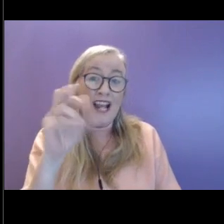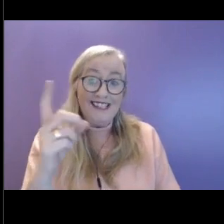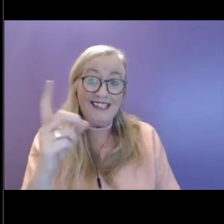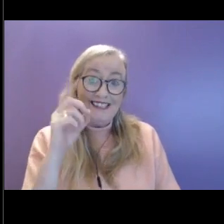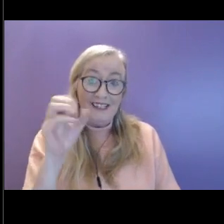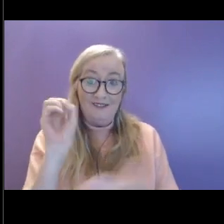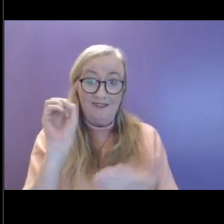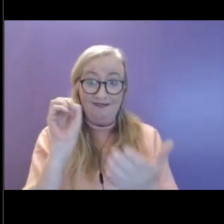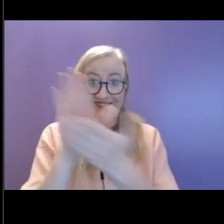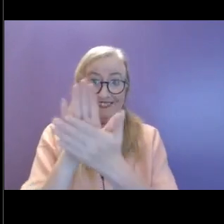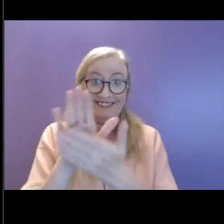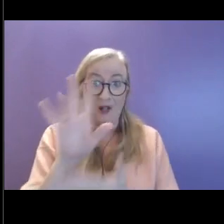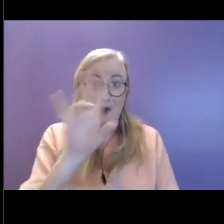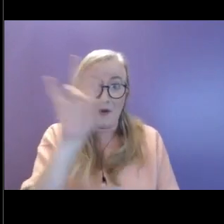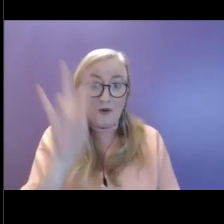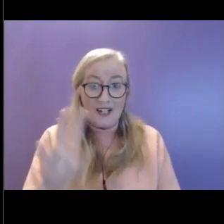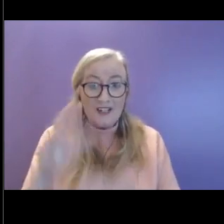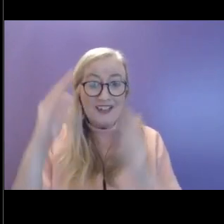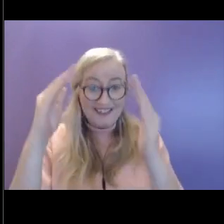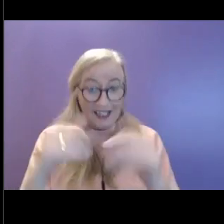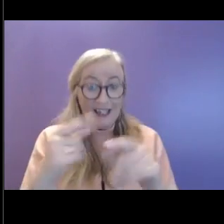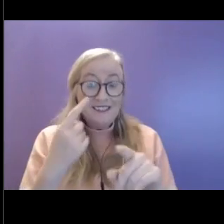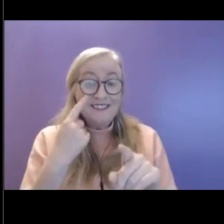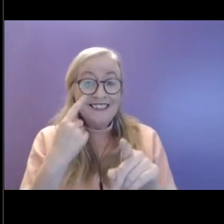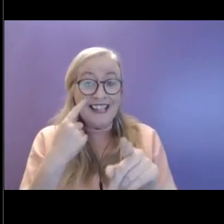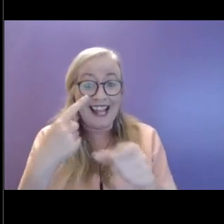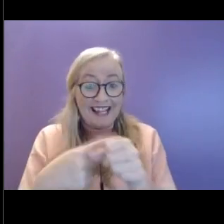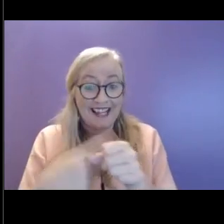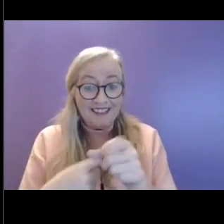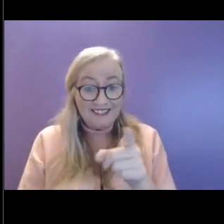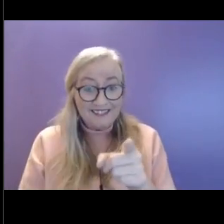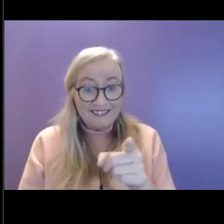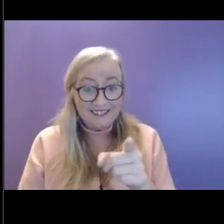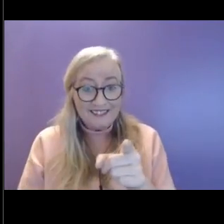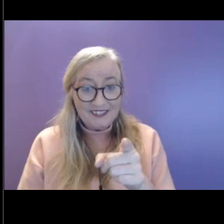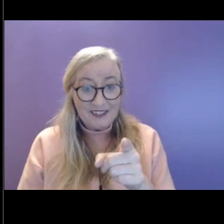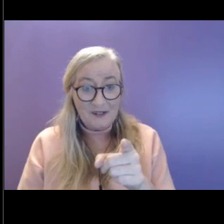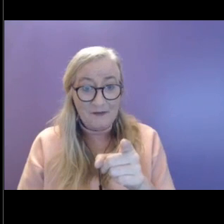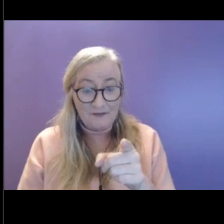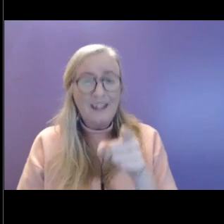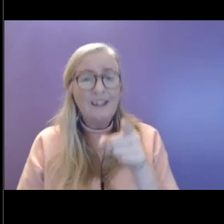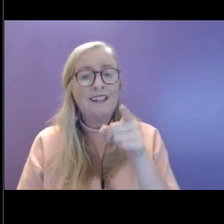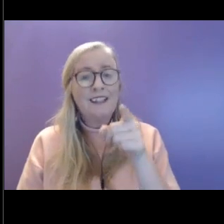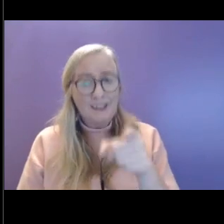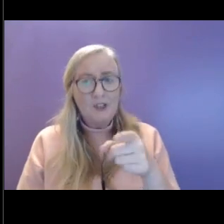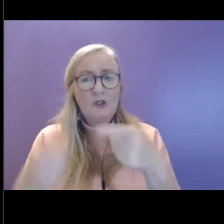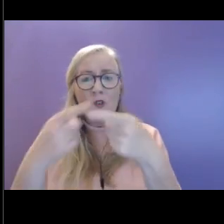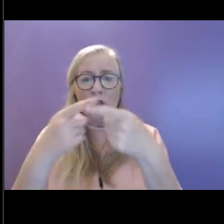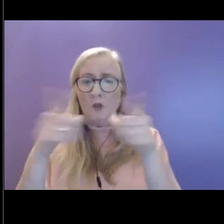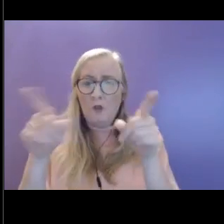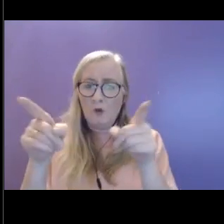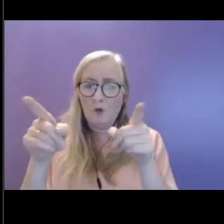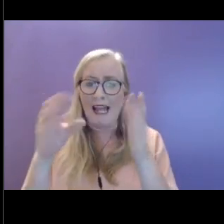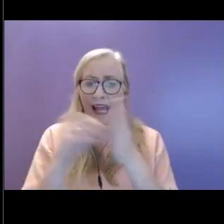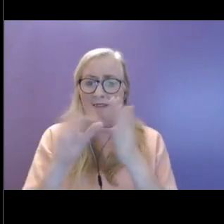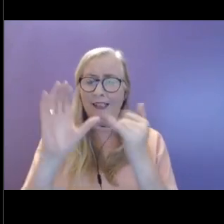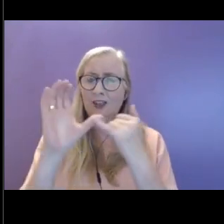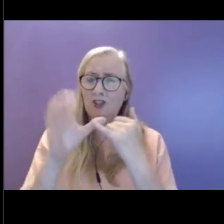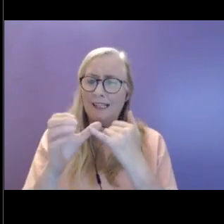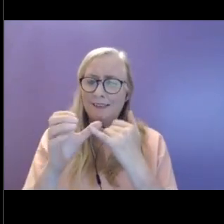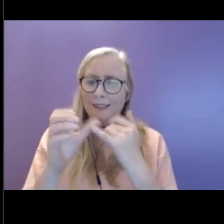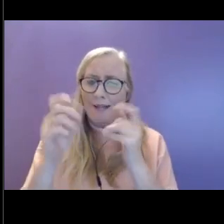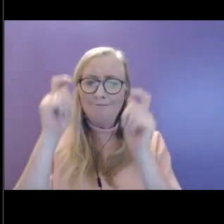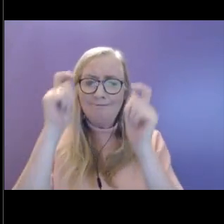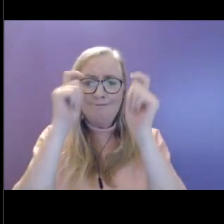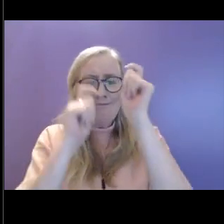flash those up again. And this is just an opportunity for you to to think again